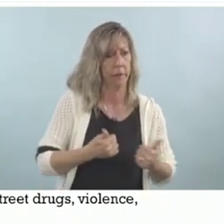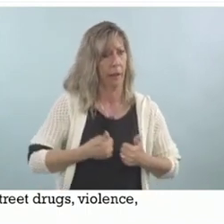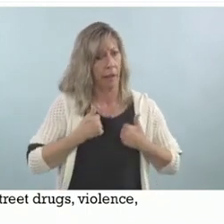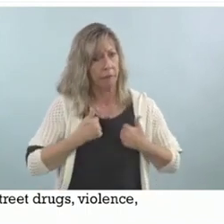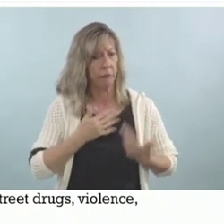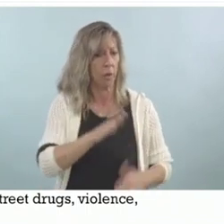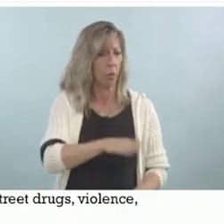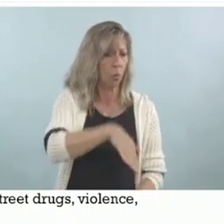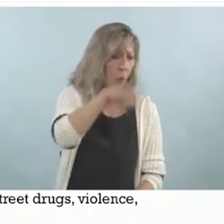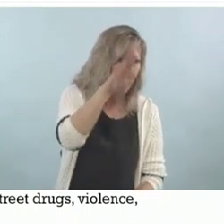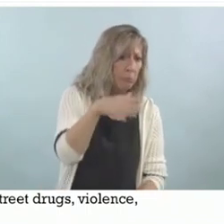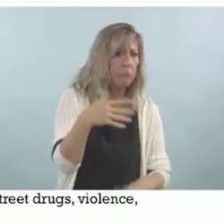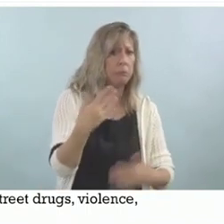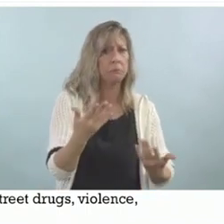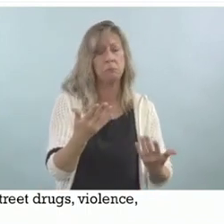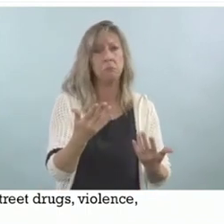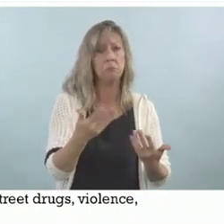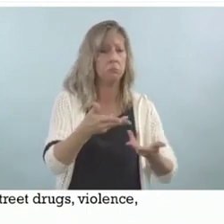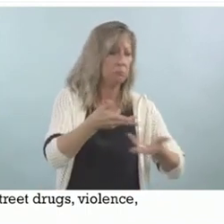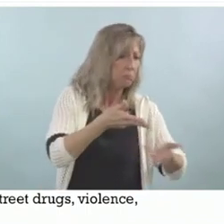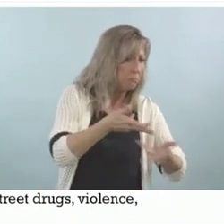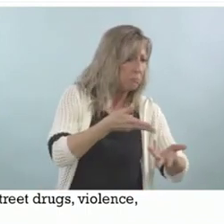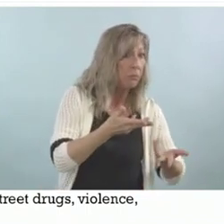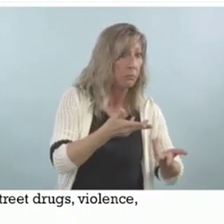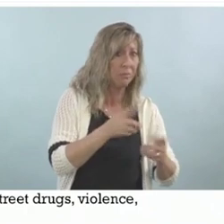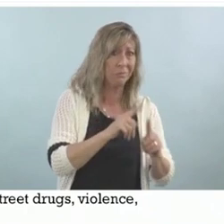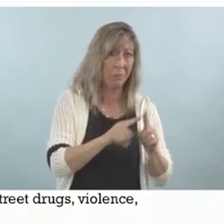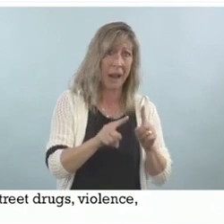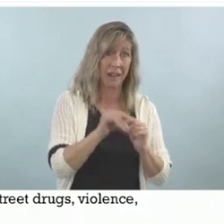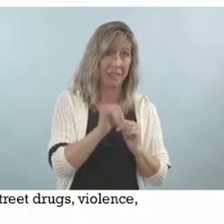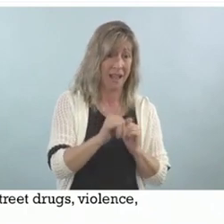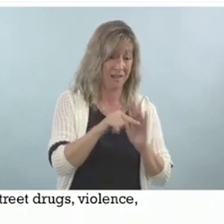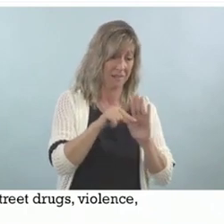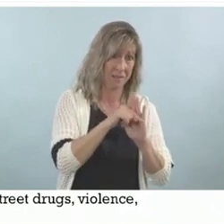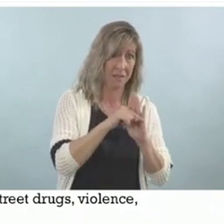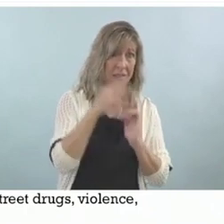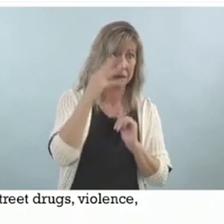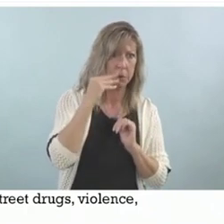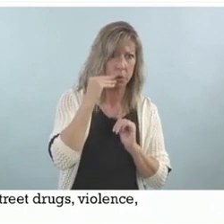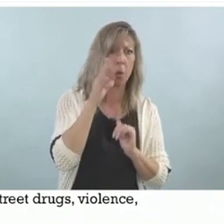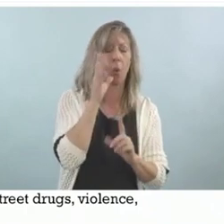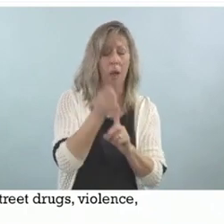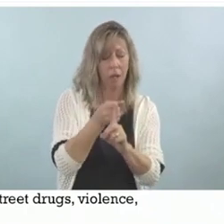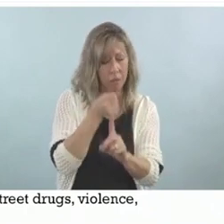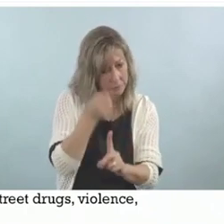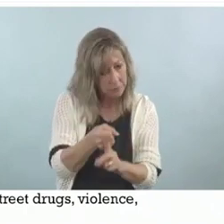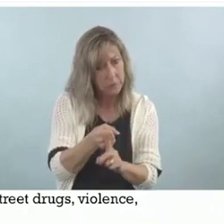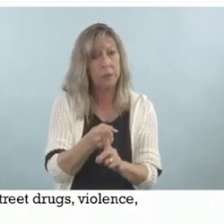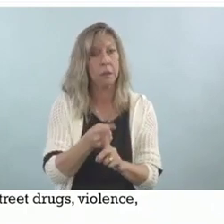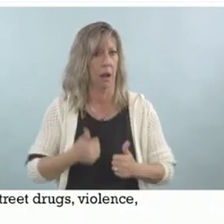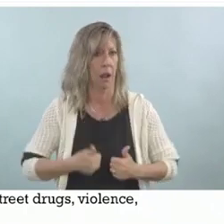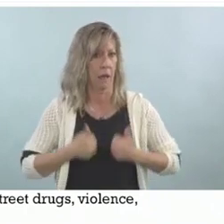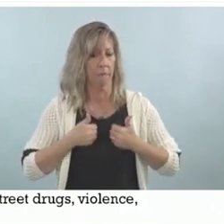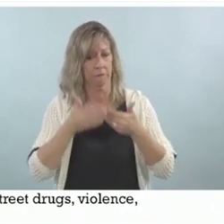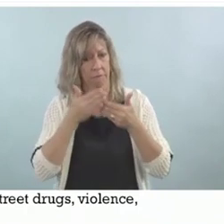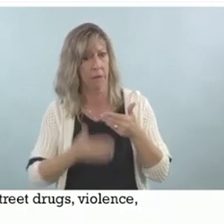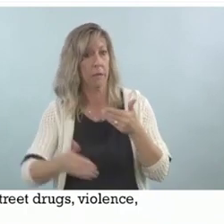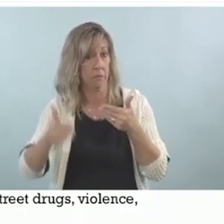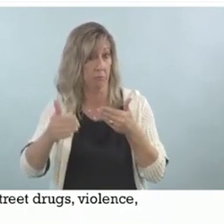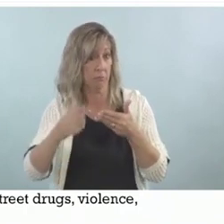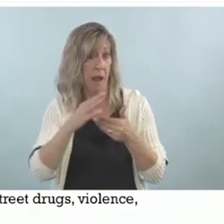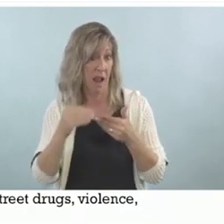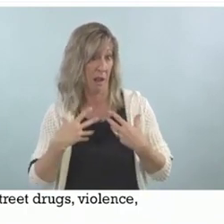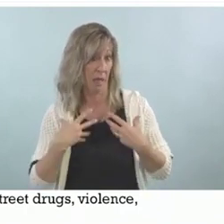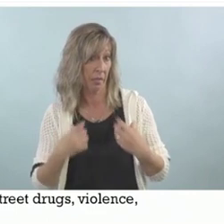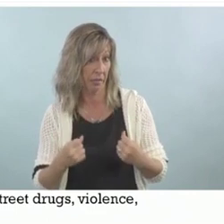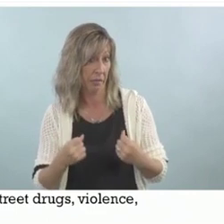as a young person and yet they have profound effects on your life and your health as an adult. Now